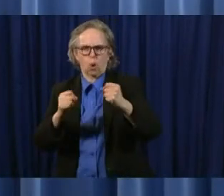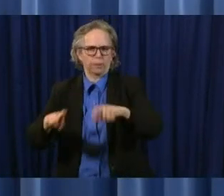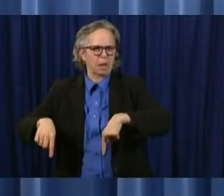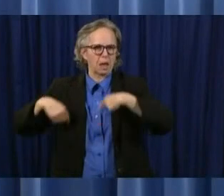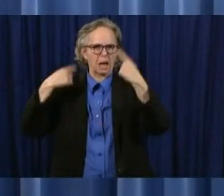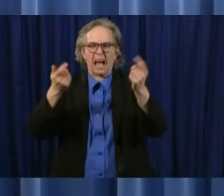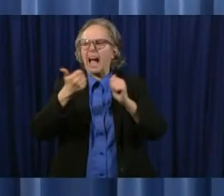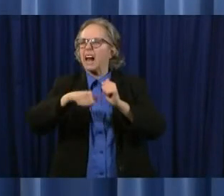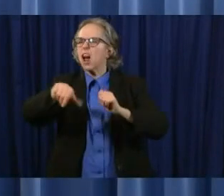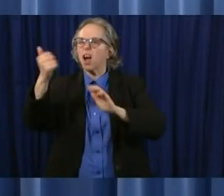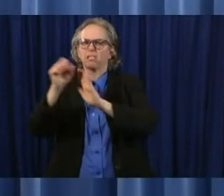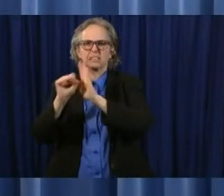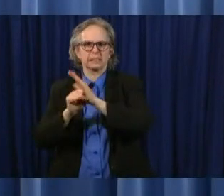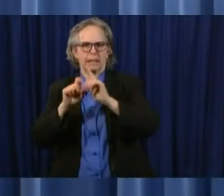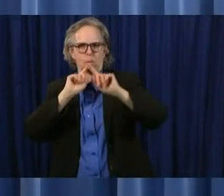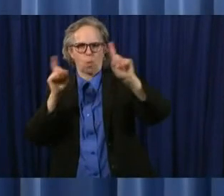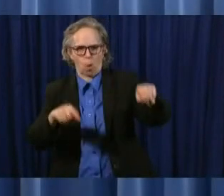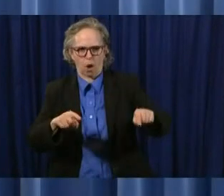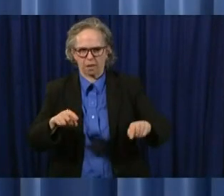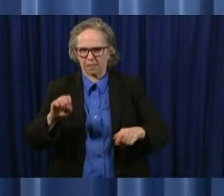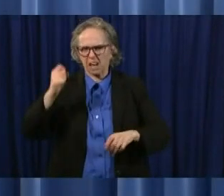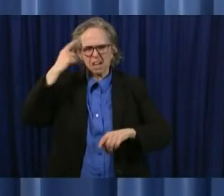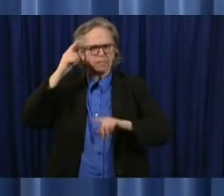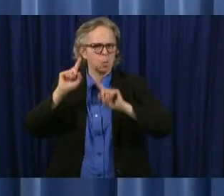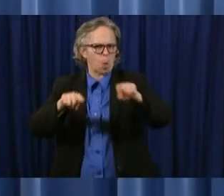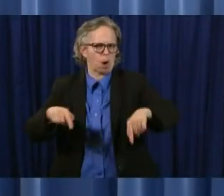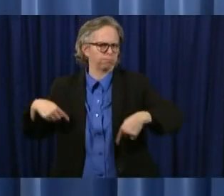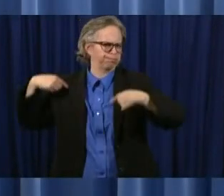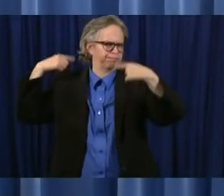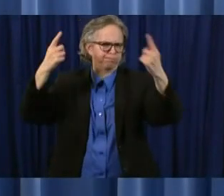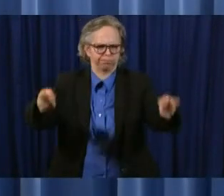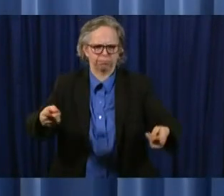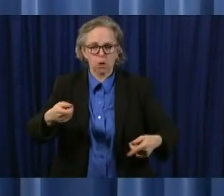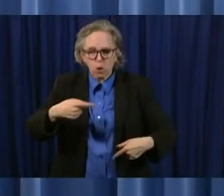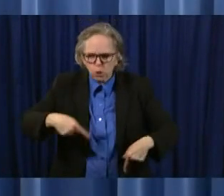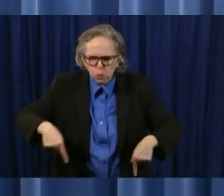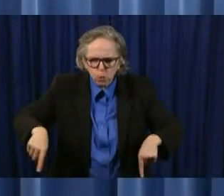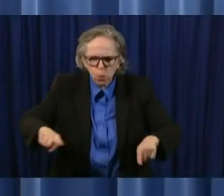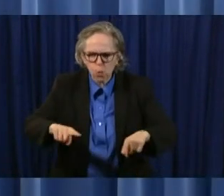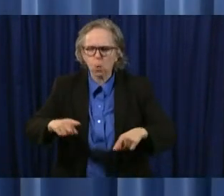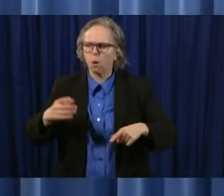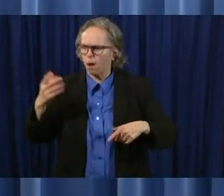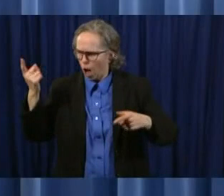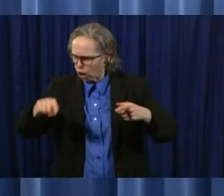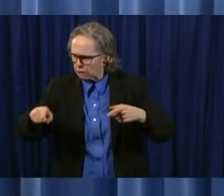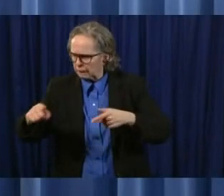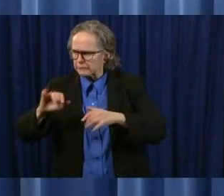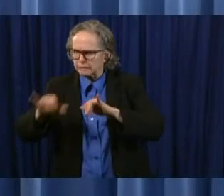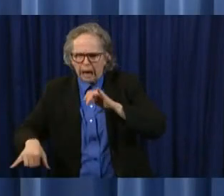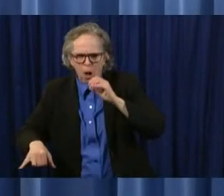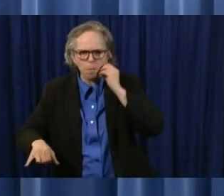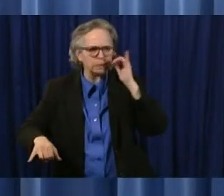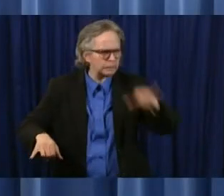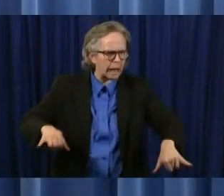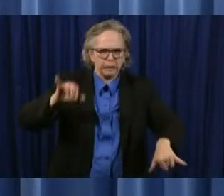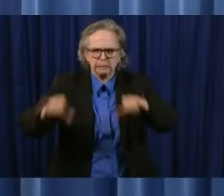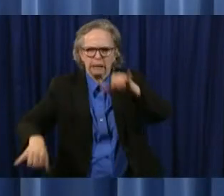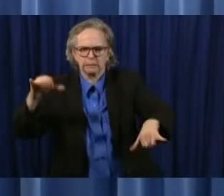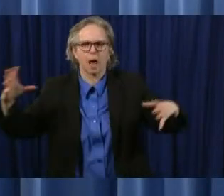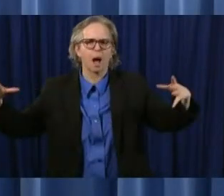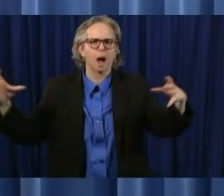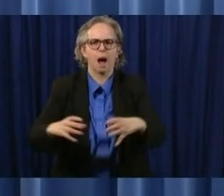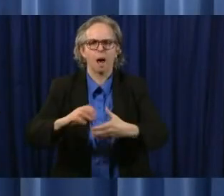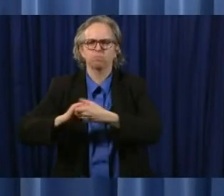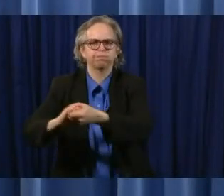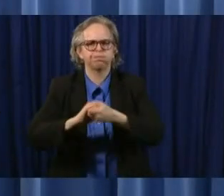in any way issues and so as we as we go forward into this new chapter where